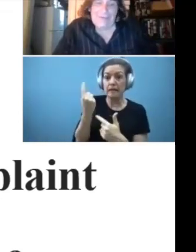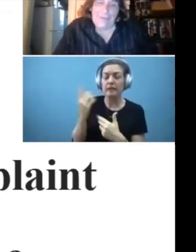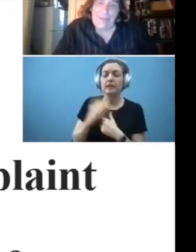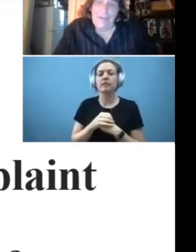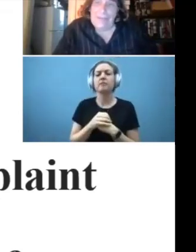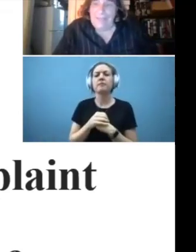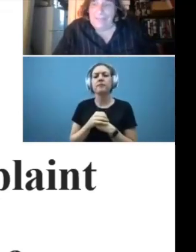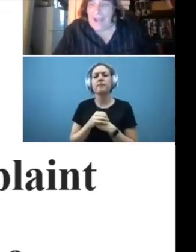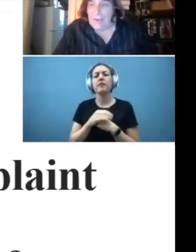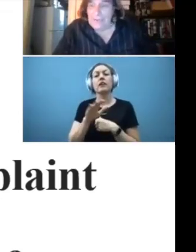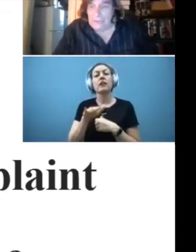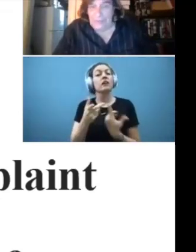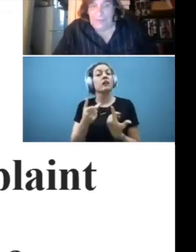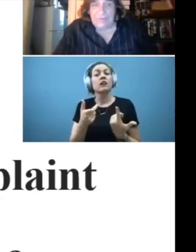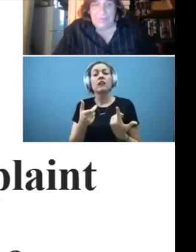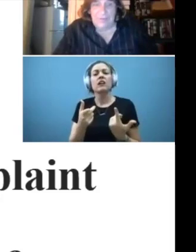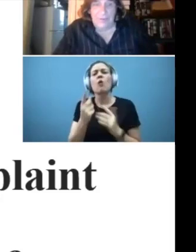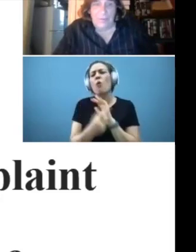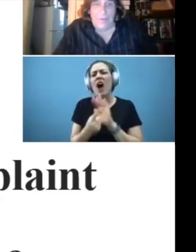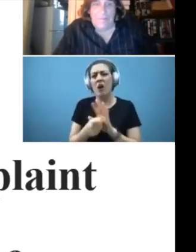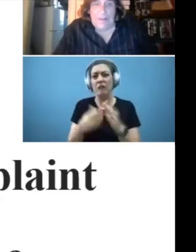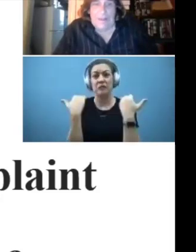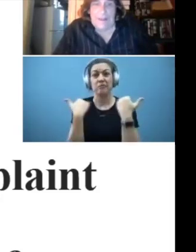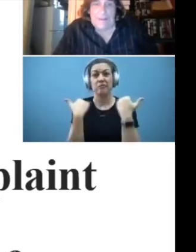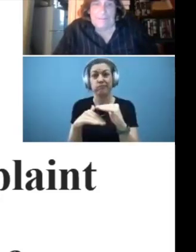Also, we only have an hour to do this.